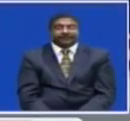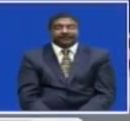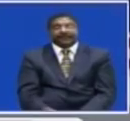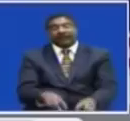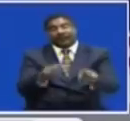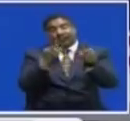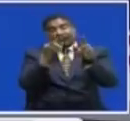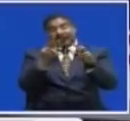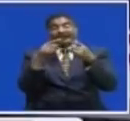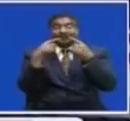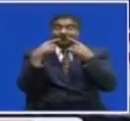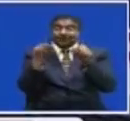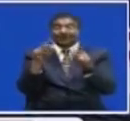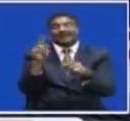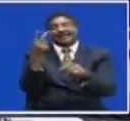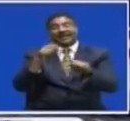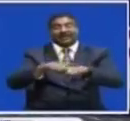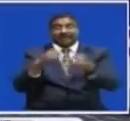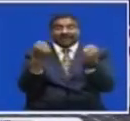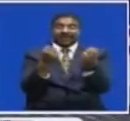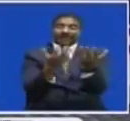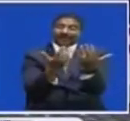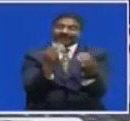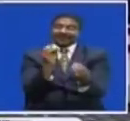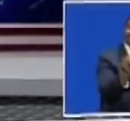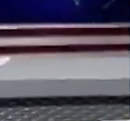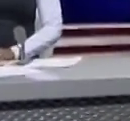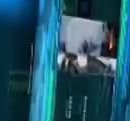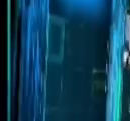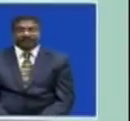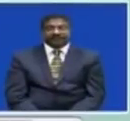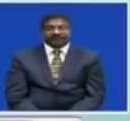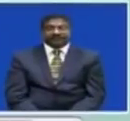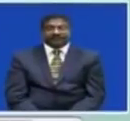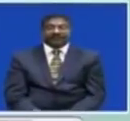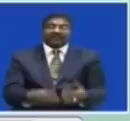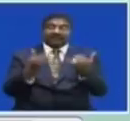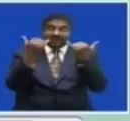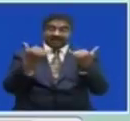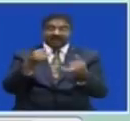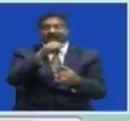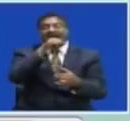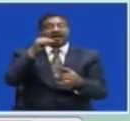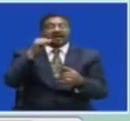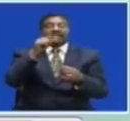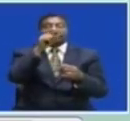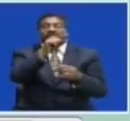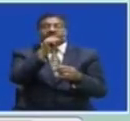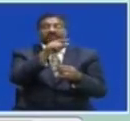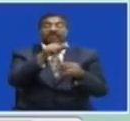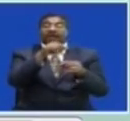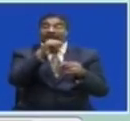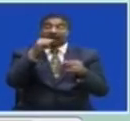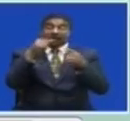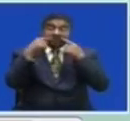You're watching Our main evening news We take a second Commercial break I'll be right back After that We now have The agriculture segment And in the segment